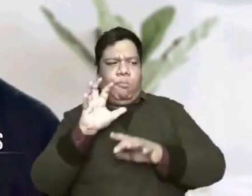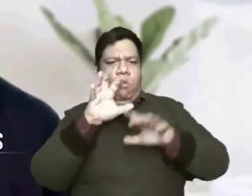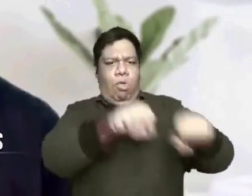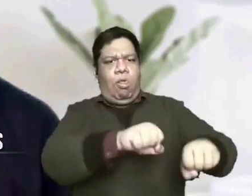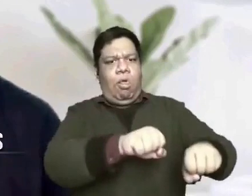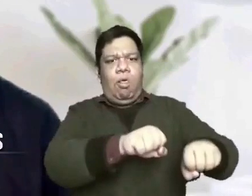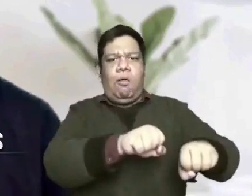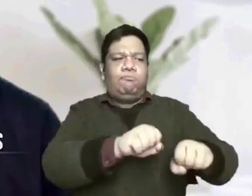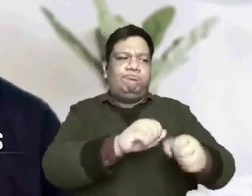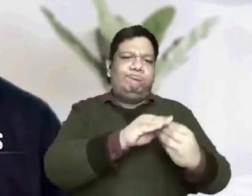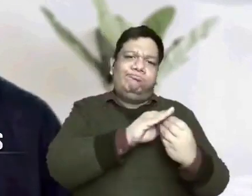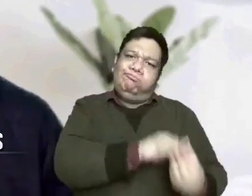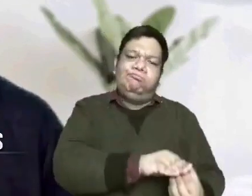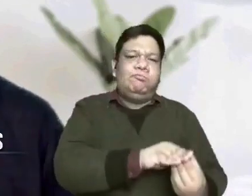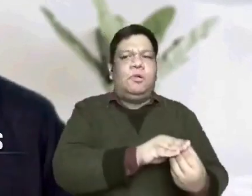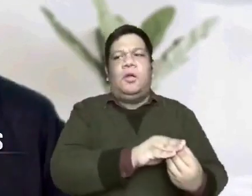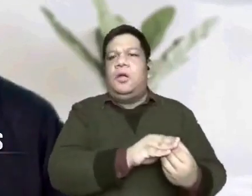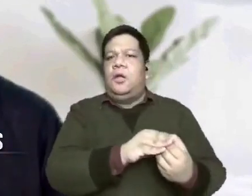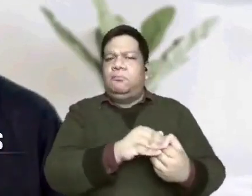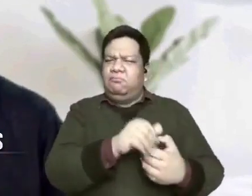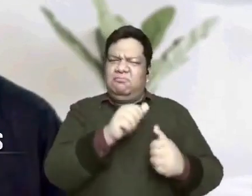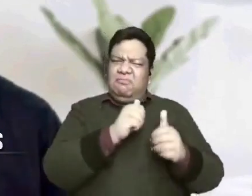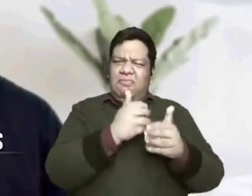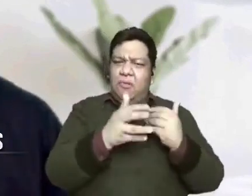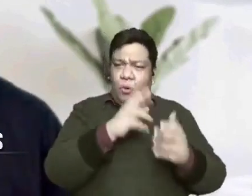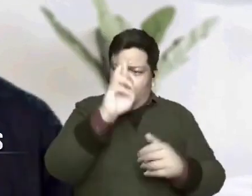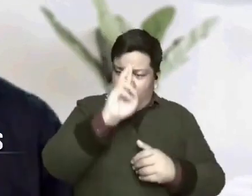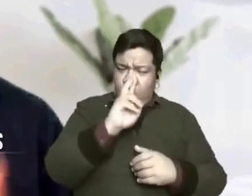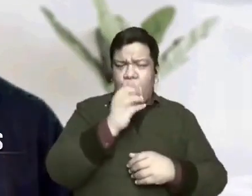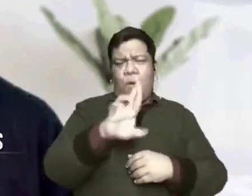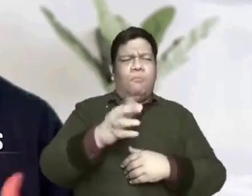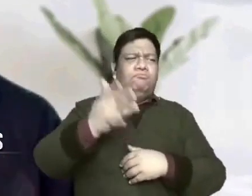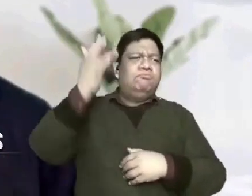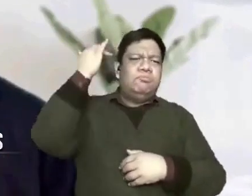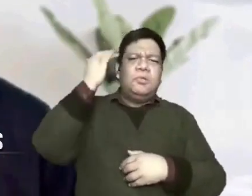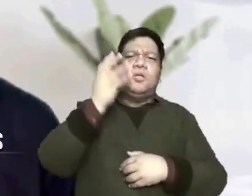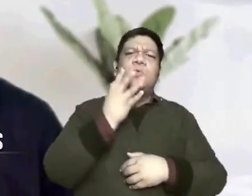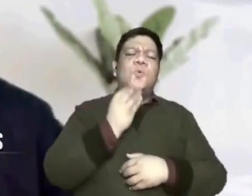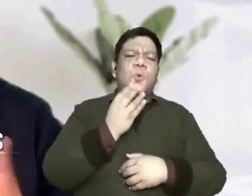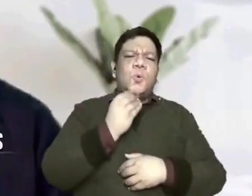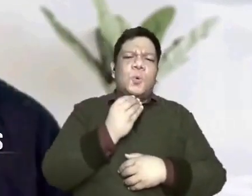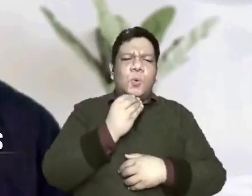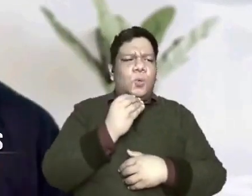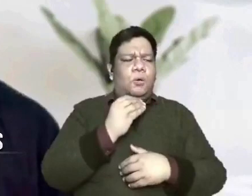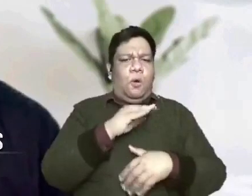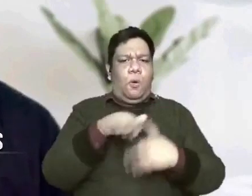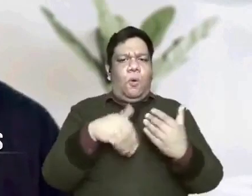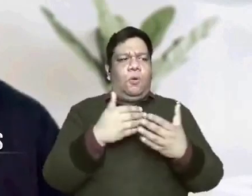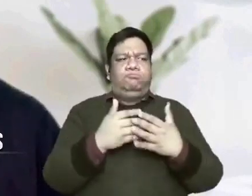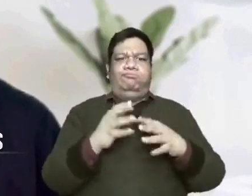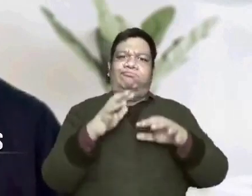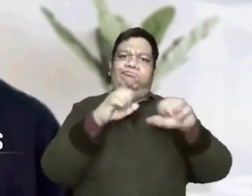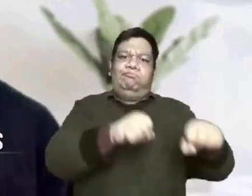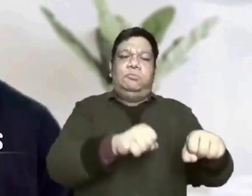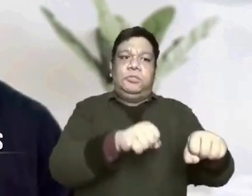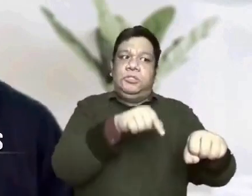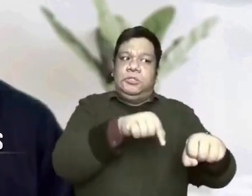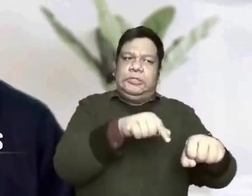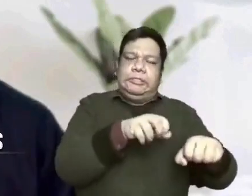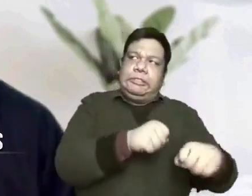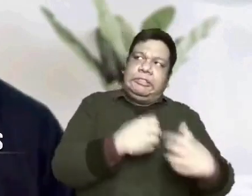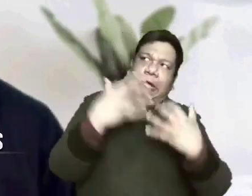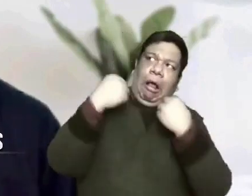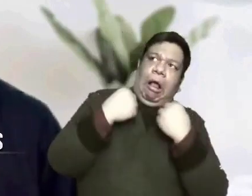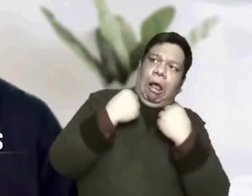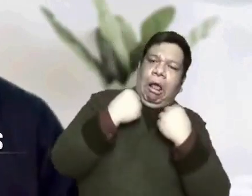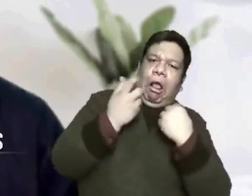identity as a nation. So that the Jews, in Jesus' time, waited for the Messiah to conquer